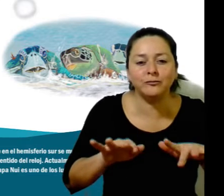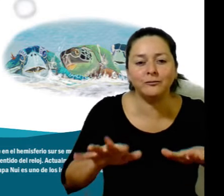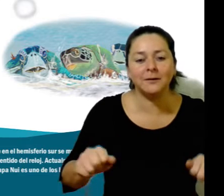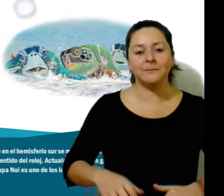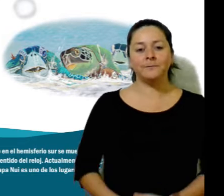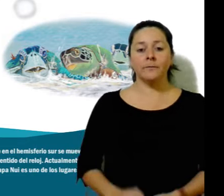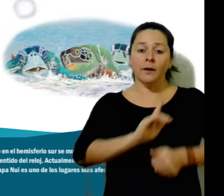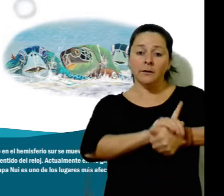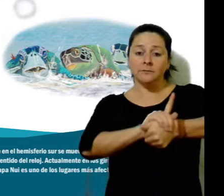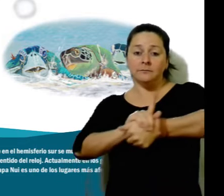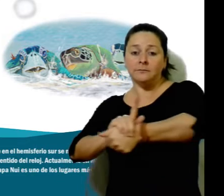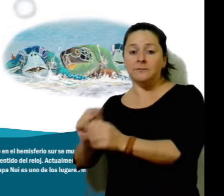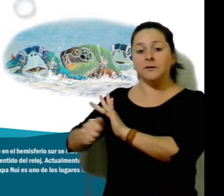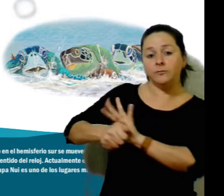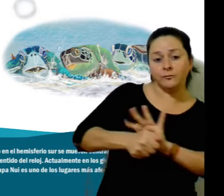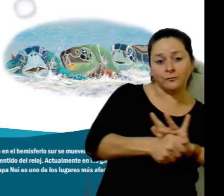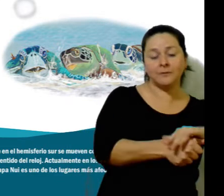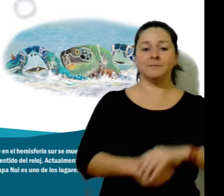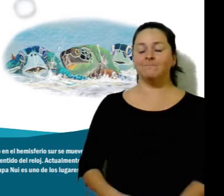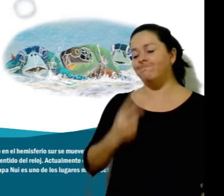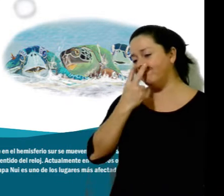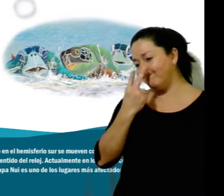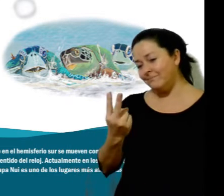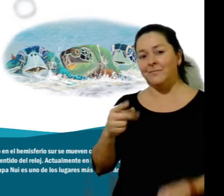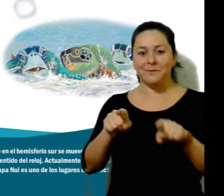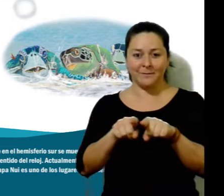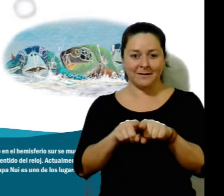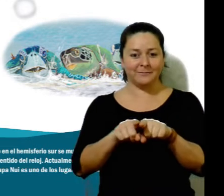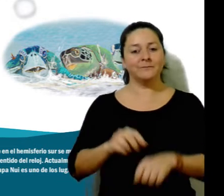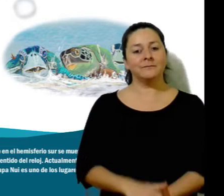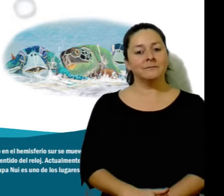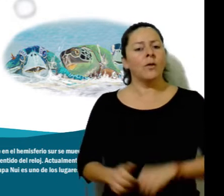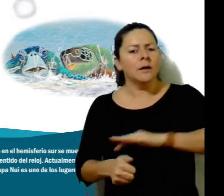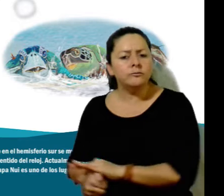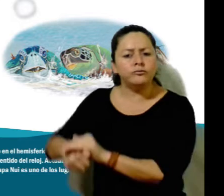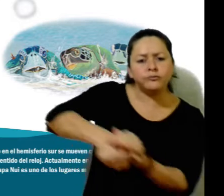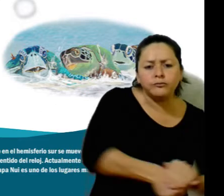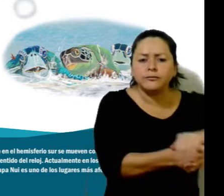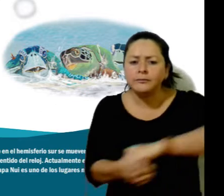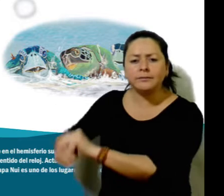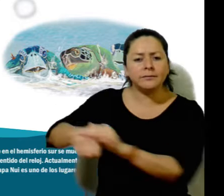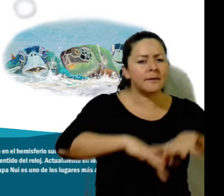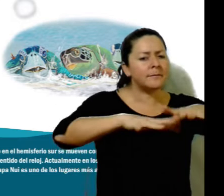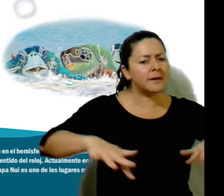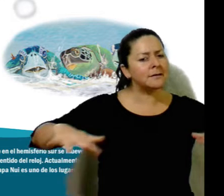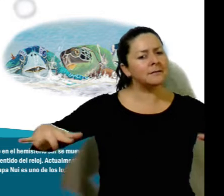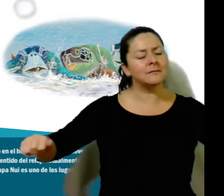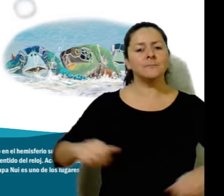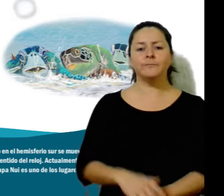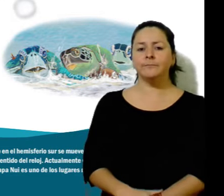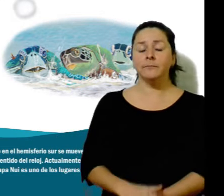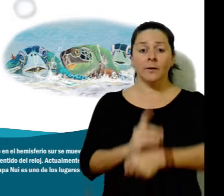A wave helps them to get out of the water. On the seashore, Hon and Midas observe their sister.